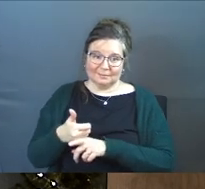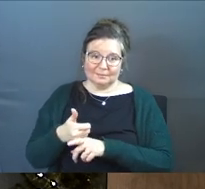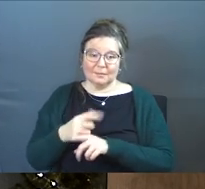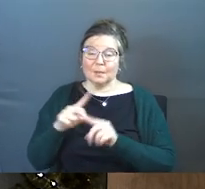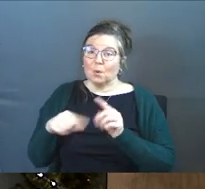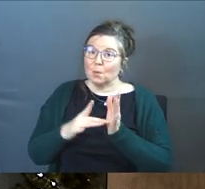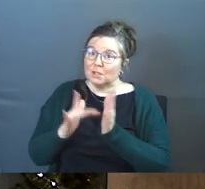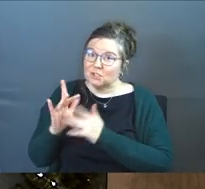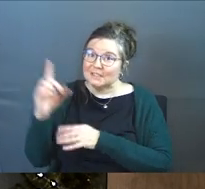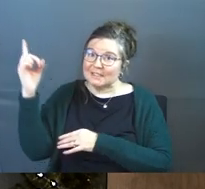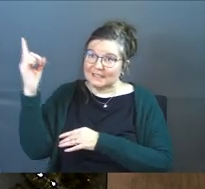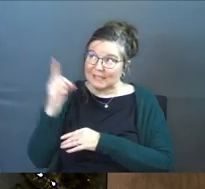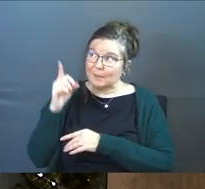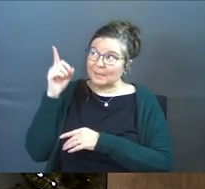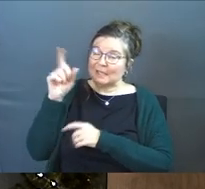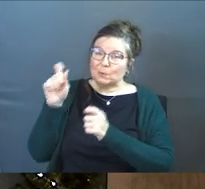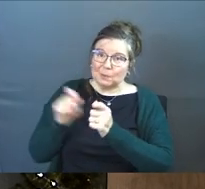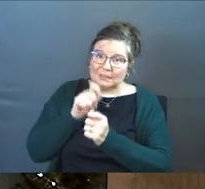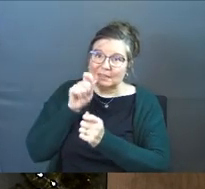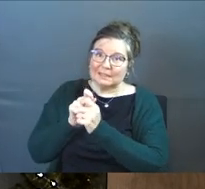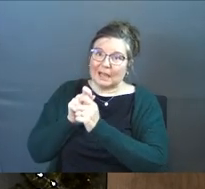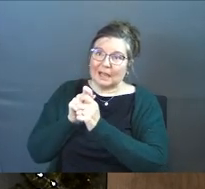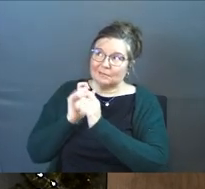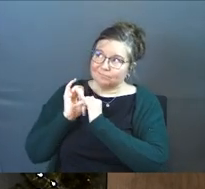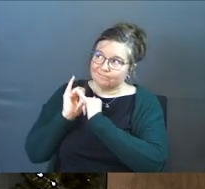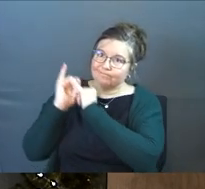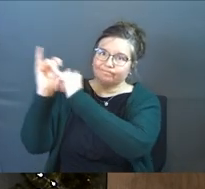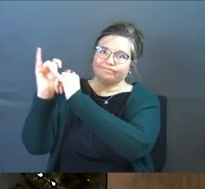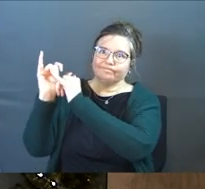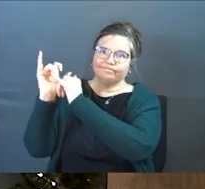but when Jesus came he was the exact imprint